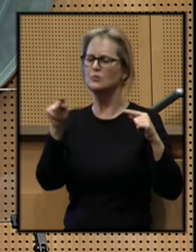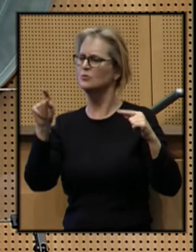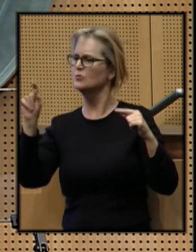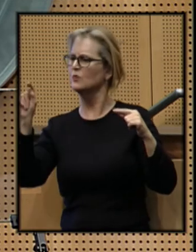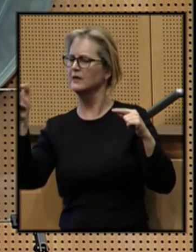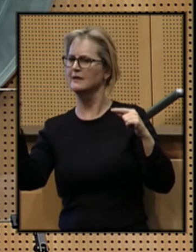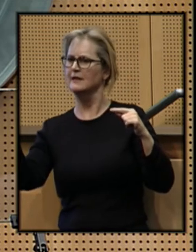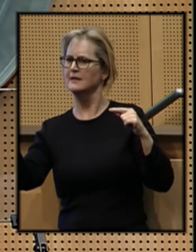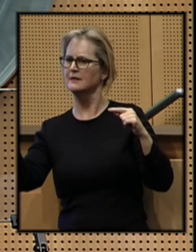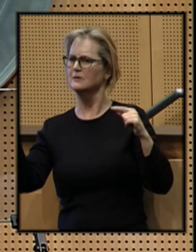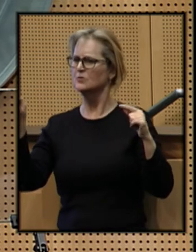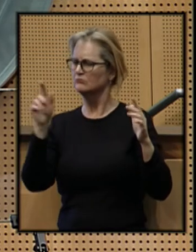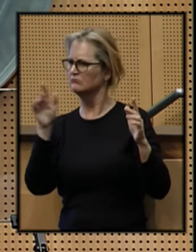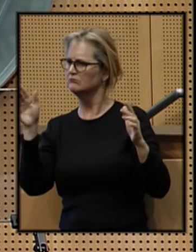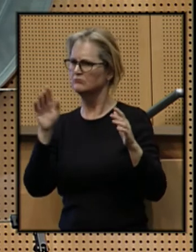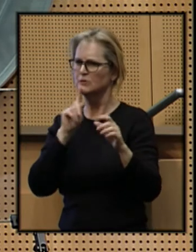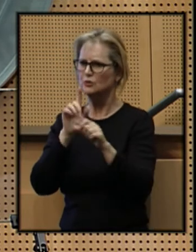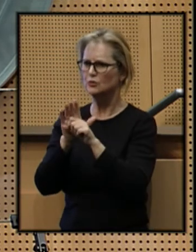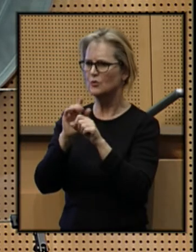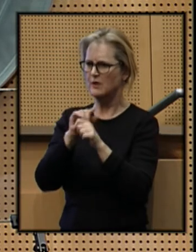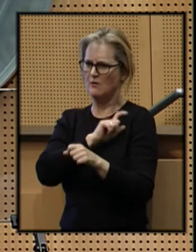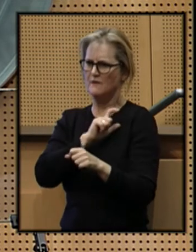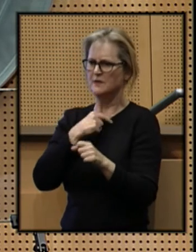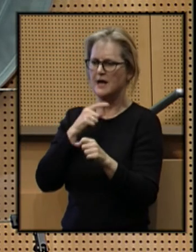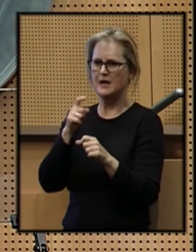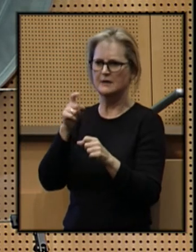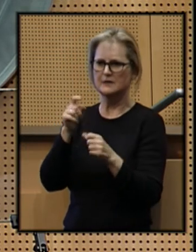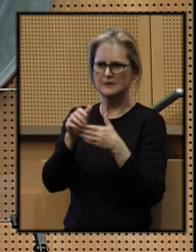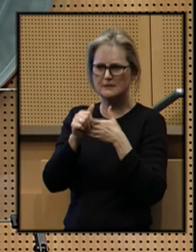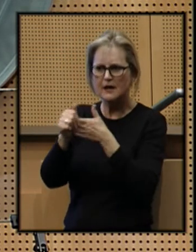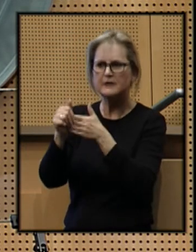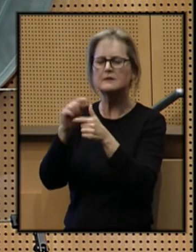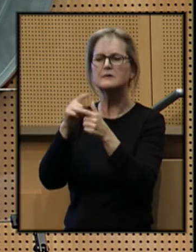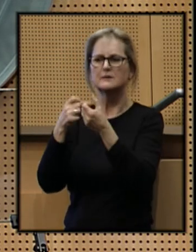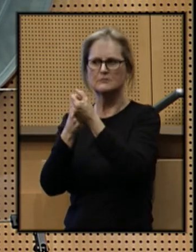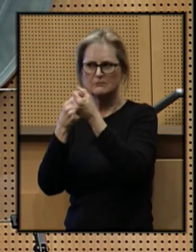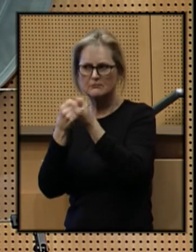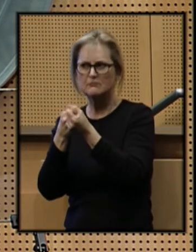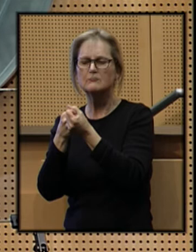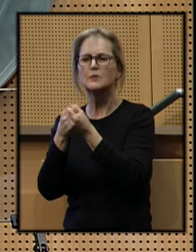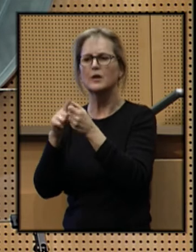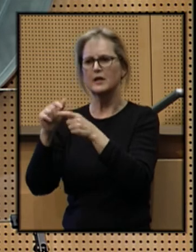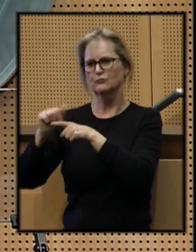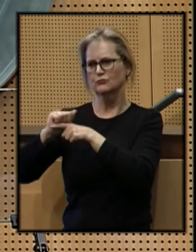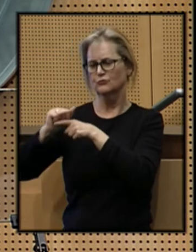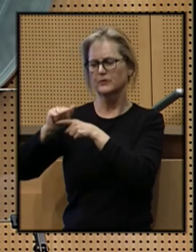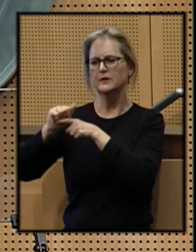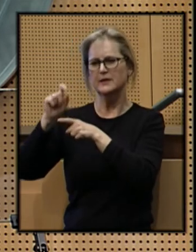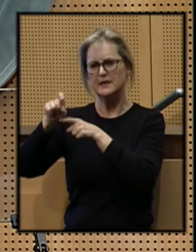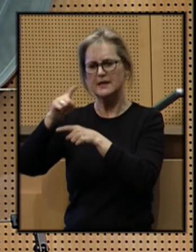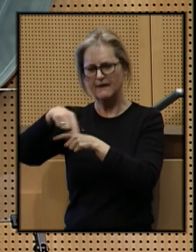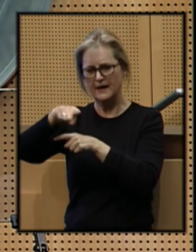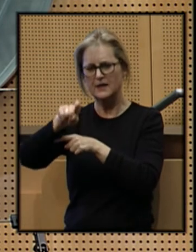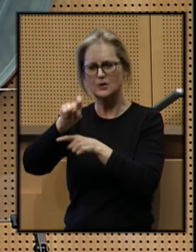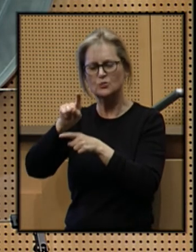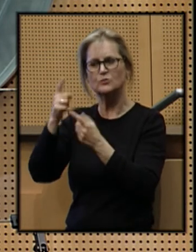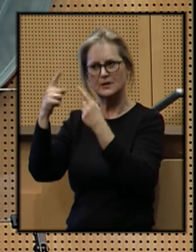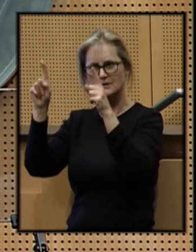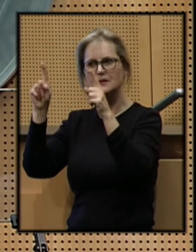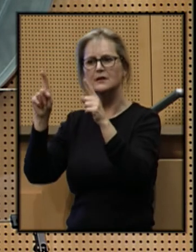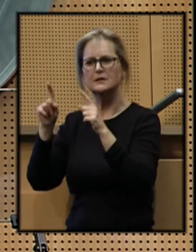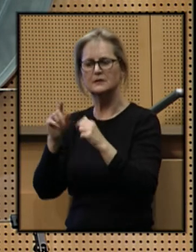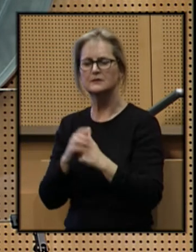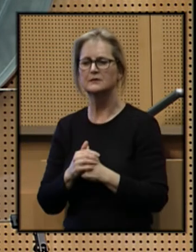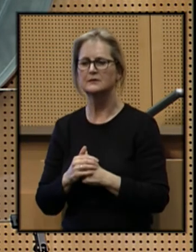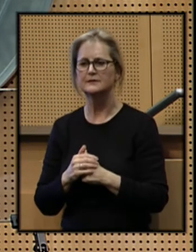to ensure that our officers have the necessary guidance, support, and training they need to succeed.